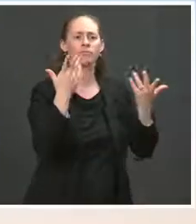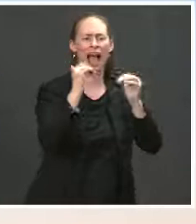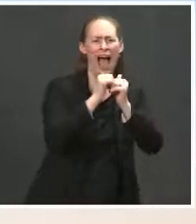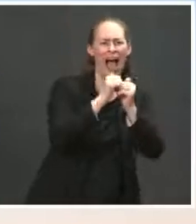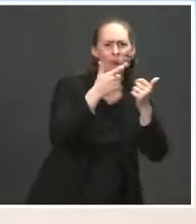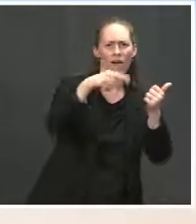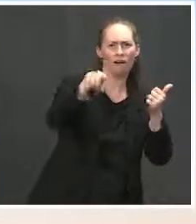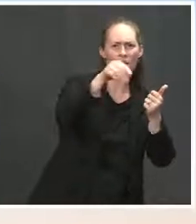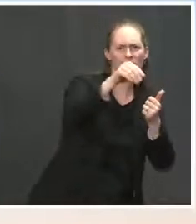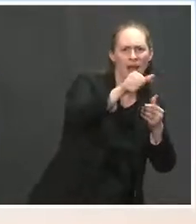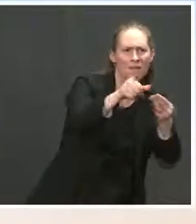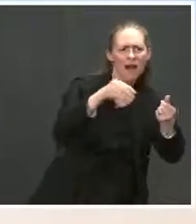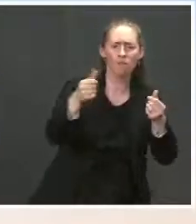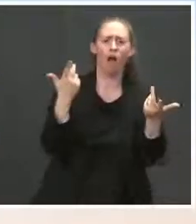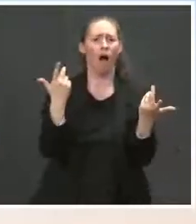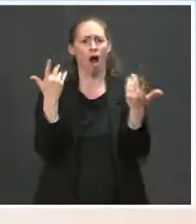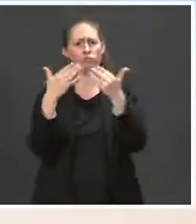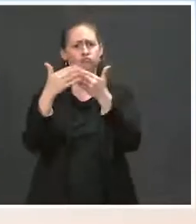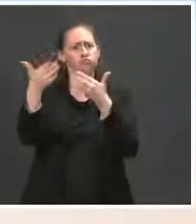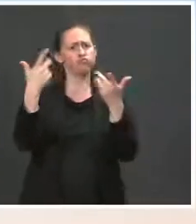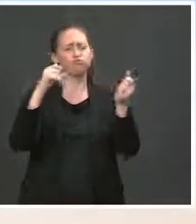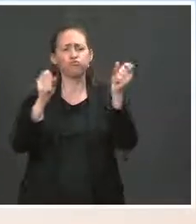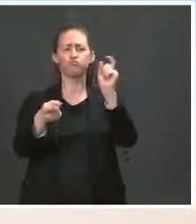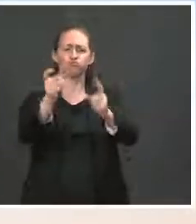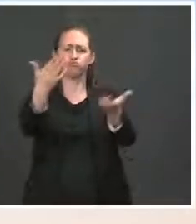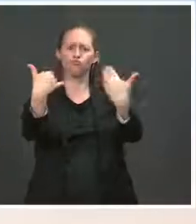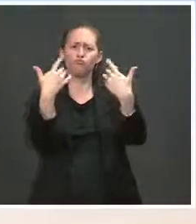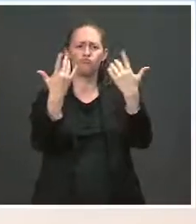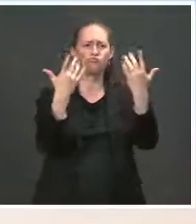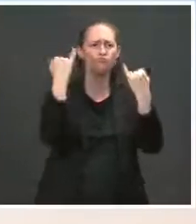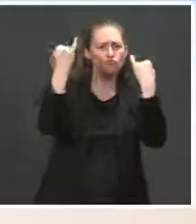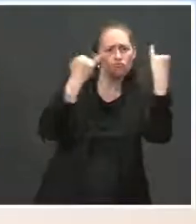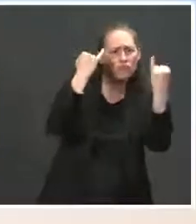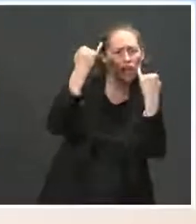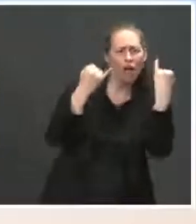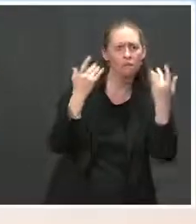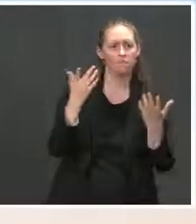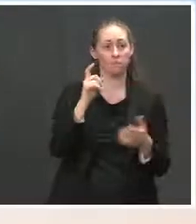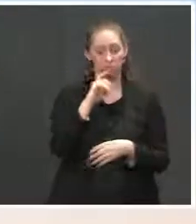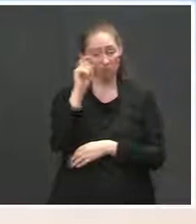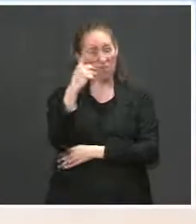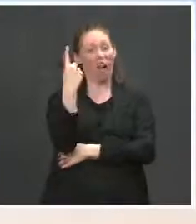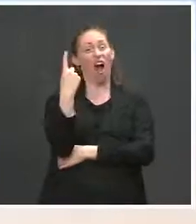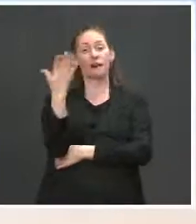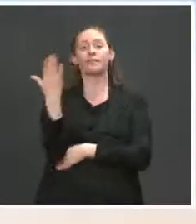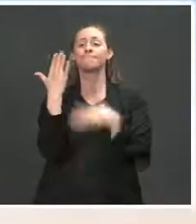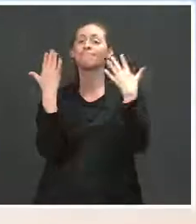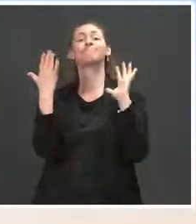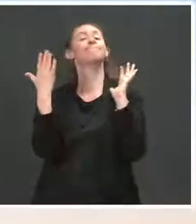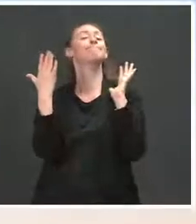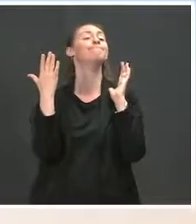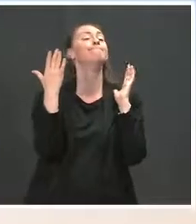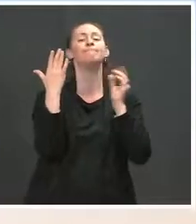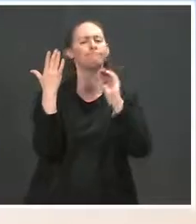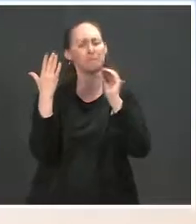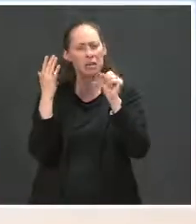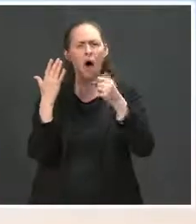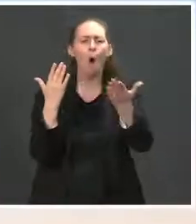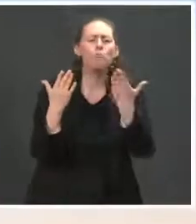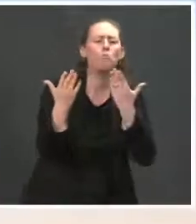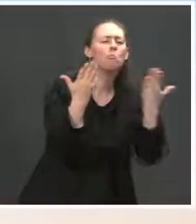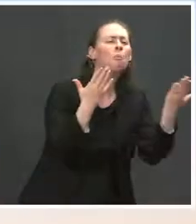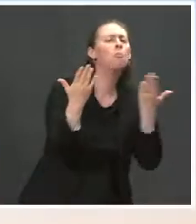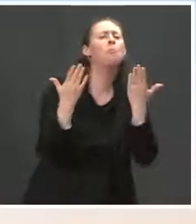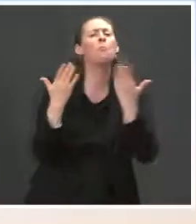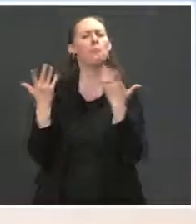move forward. It can be in a number of different proposals. It can be worked through negotiating between members of Democrats and